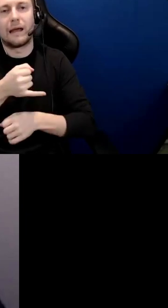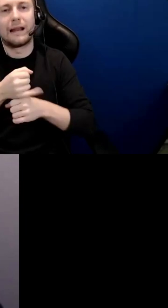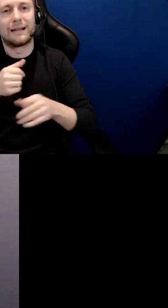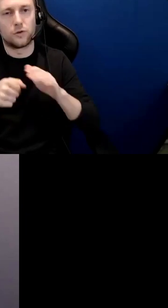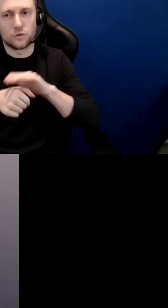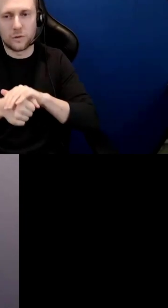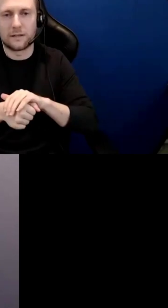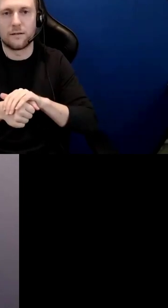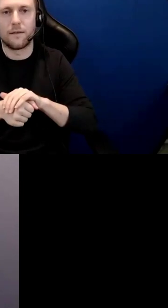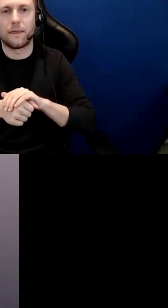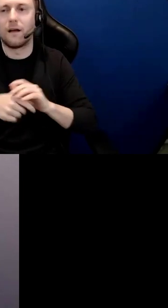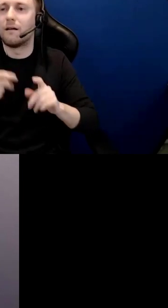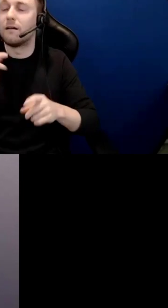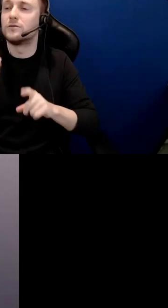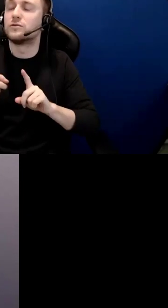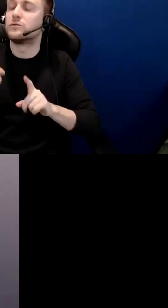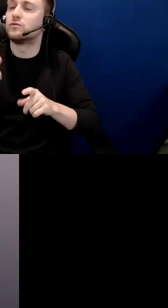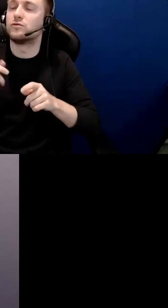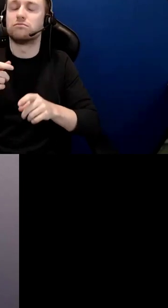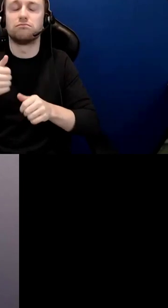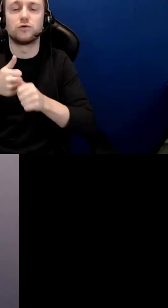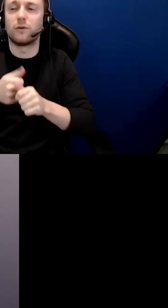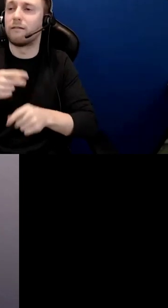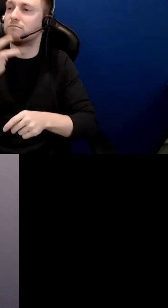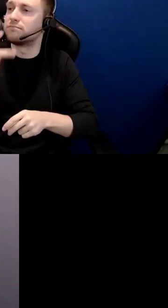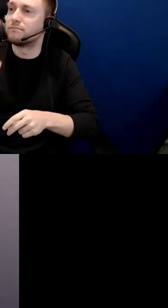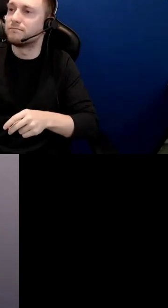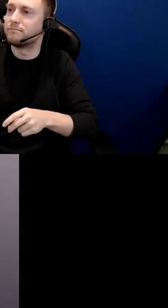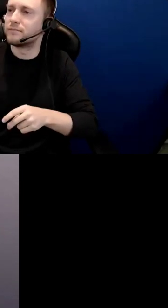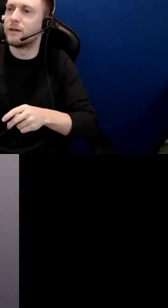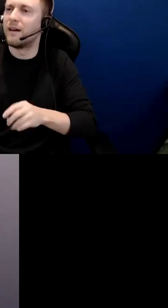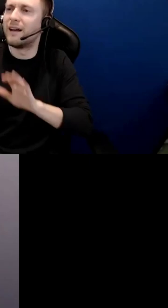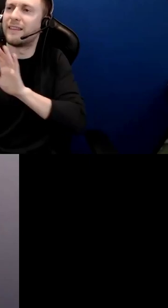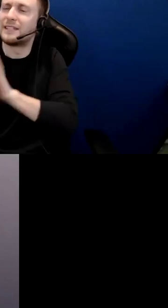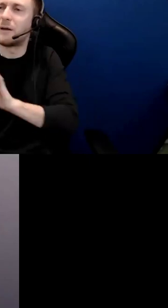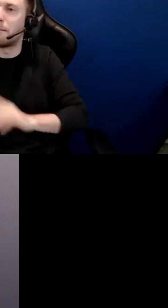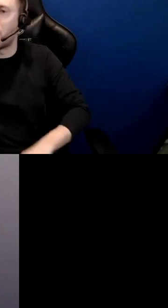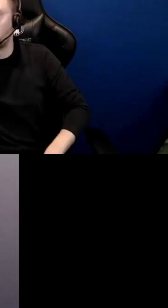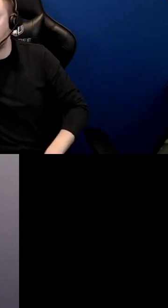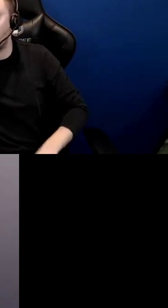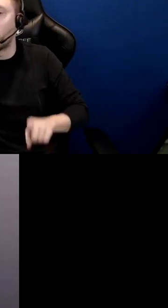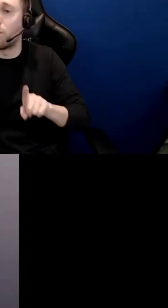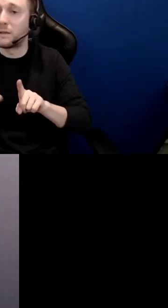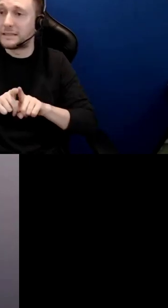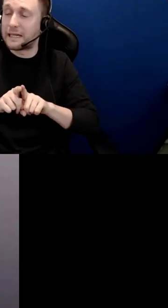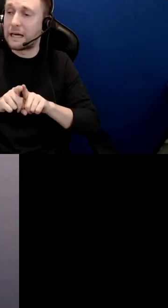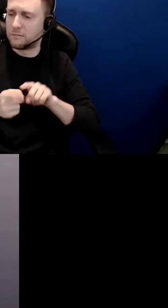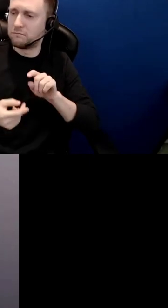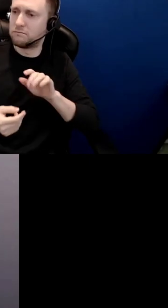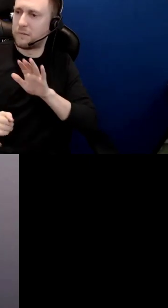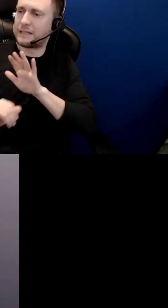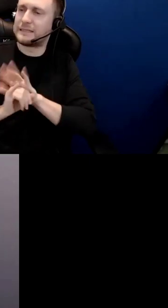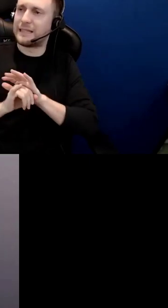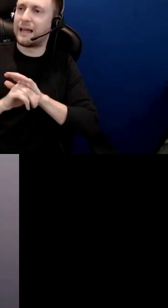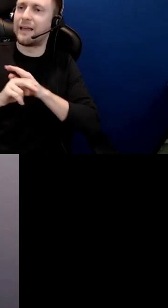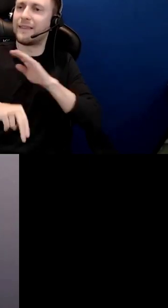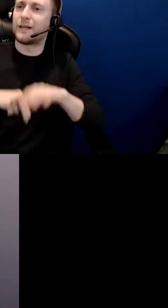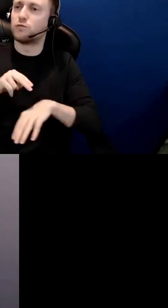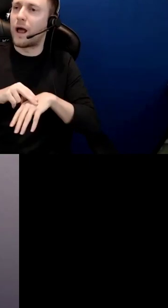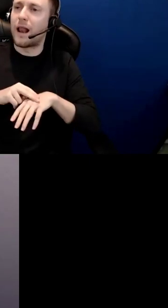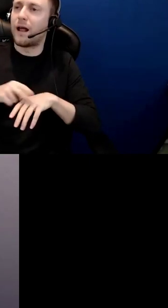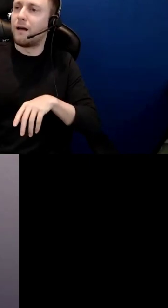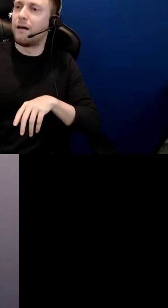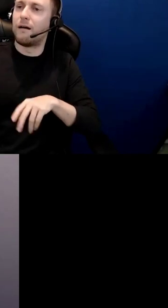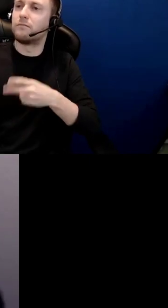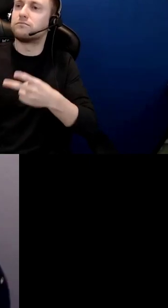in the natural form of the lands that you live upon so we're identifying now and asking you to identify through